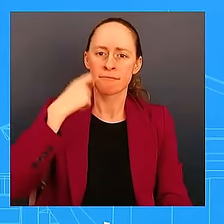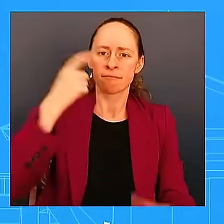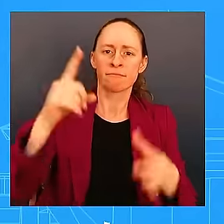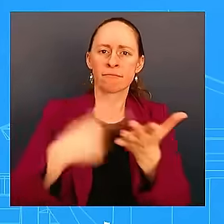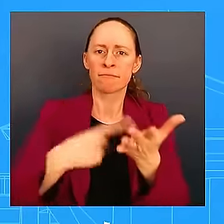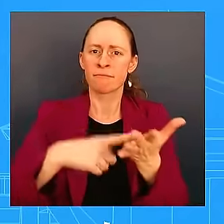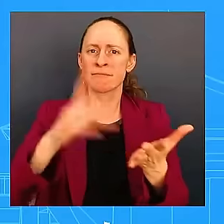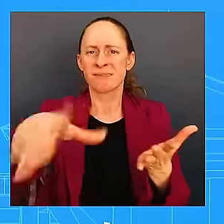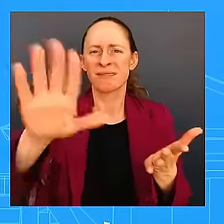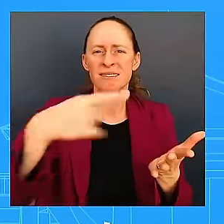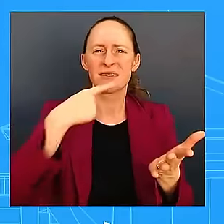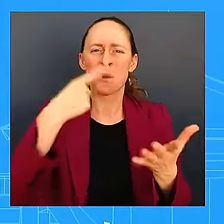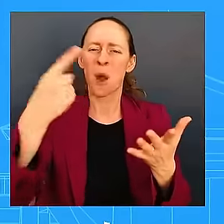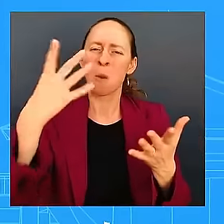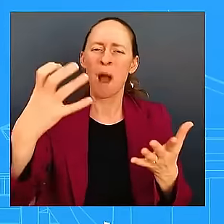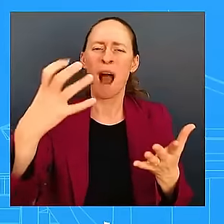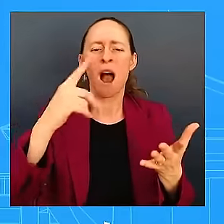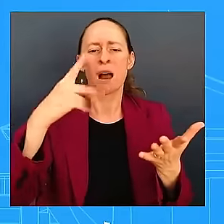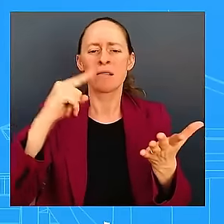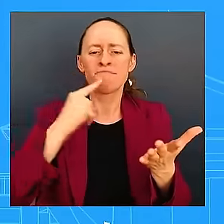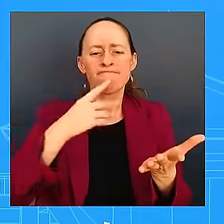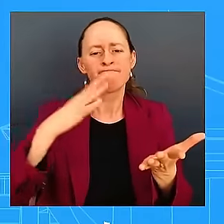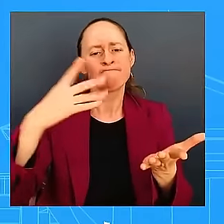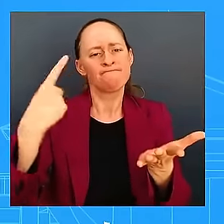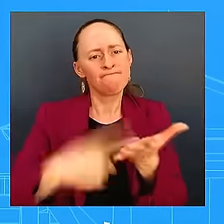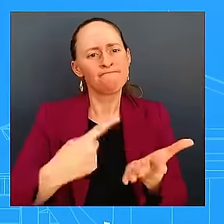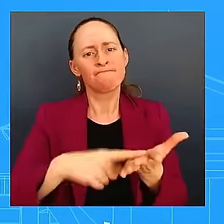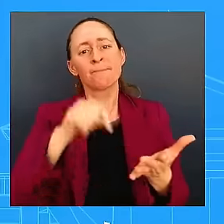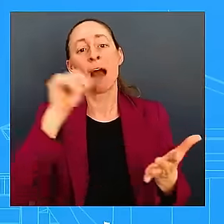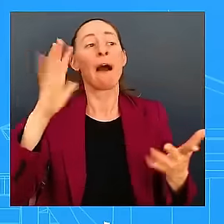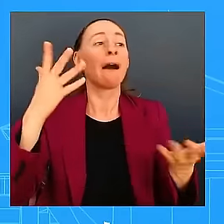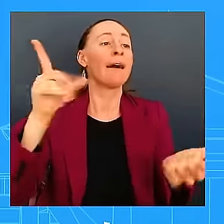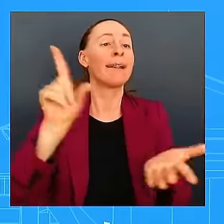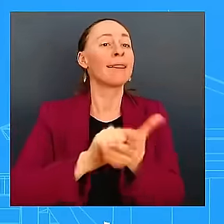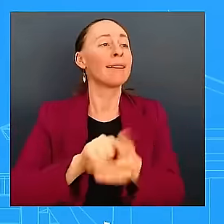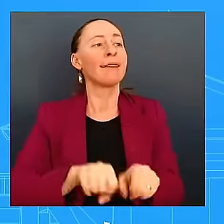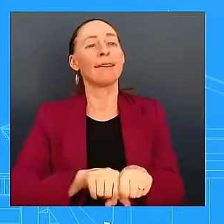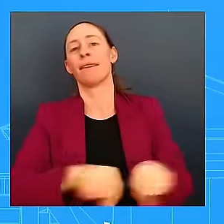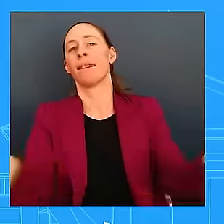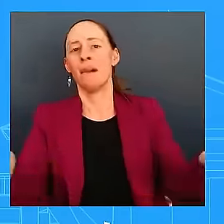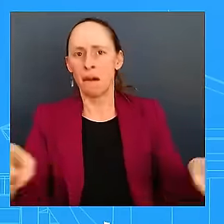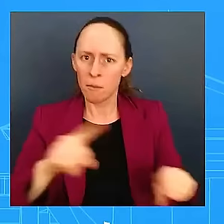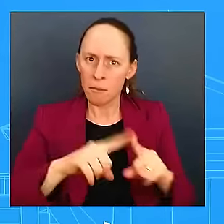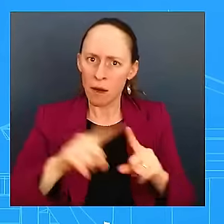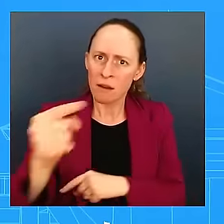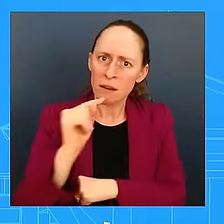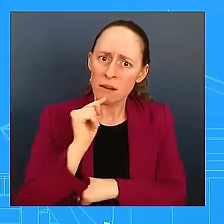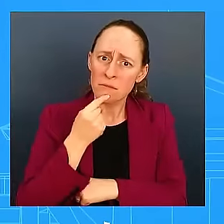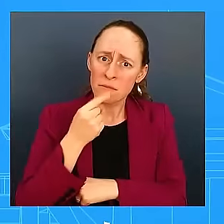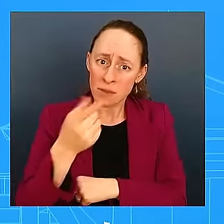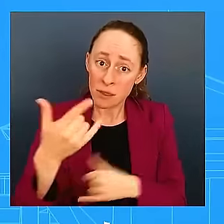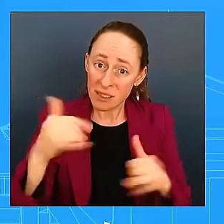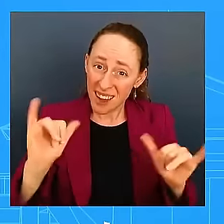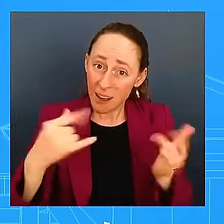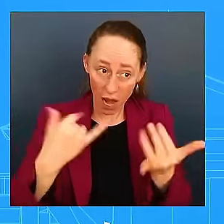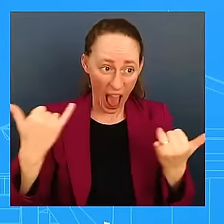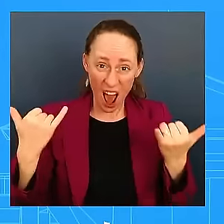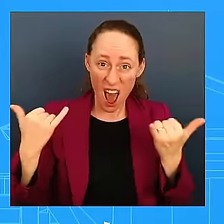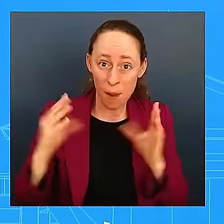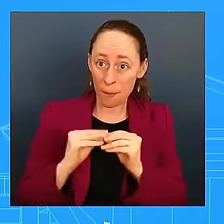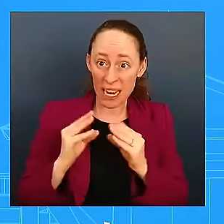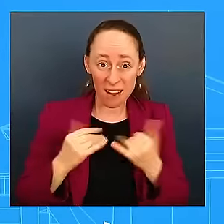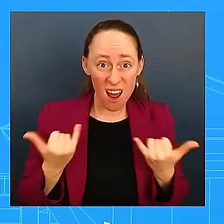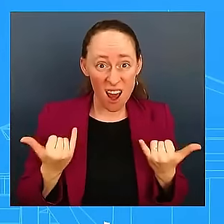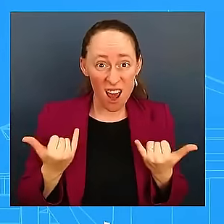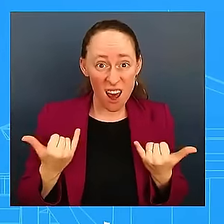My question is, in order to make it different than, you know, the announcement that obviously President Biden was comfortable in announcing a few months